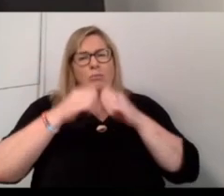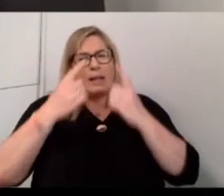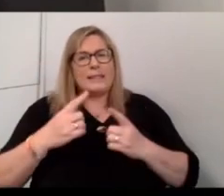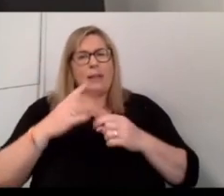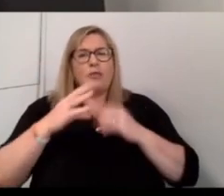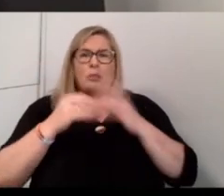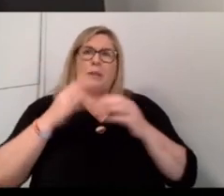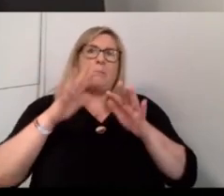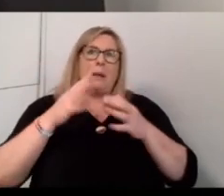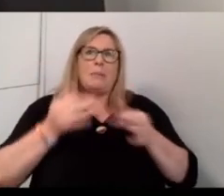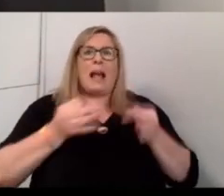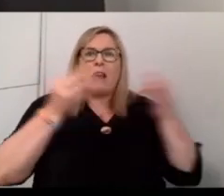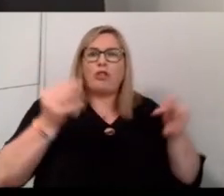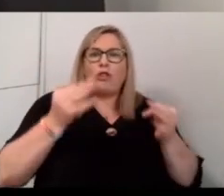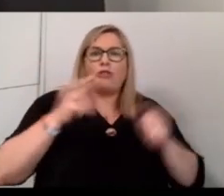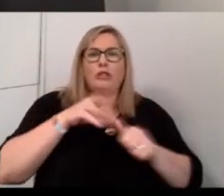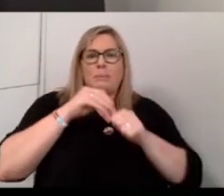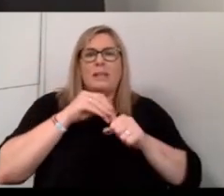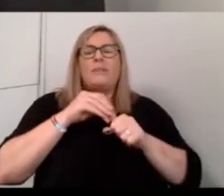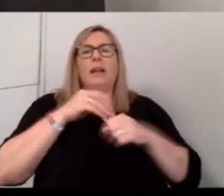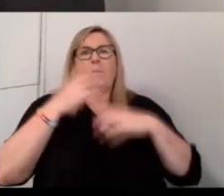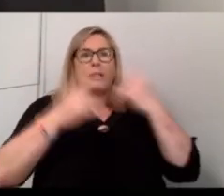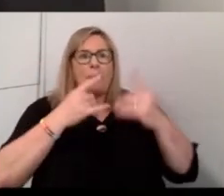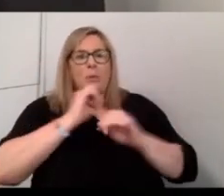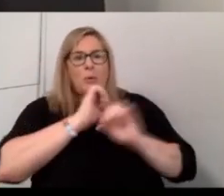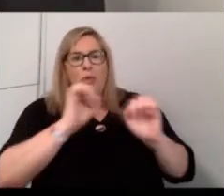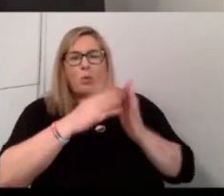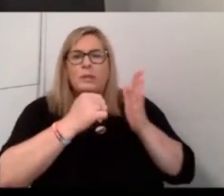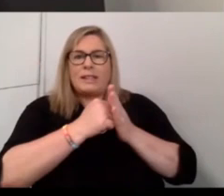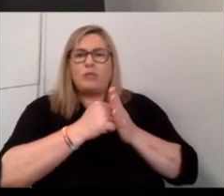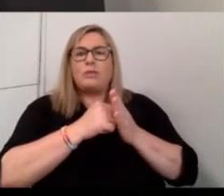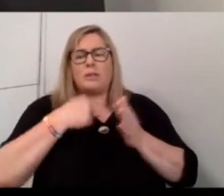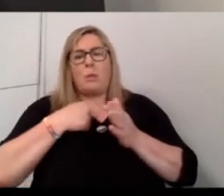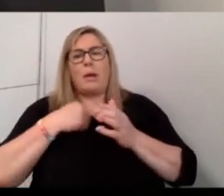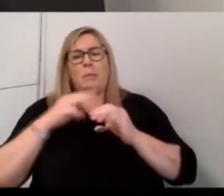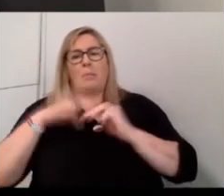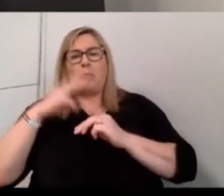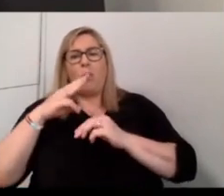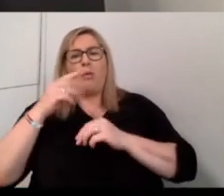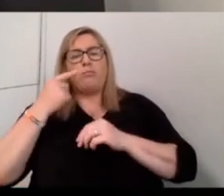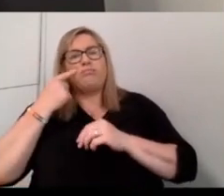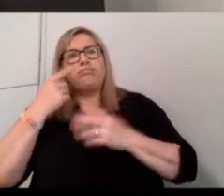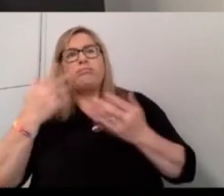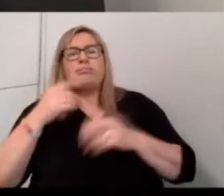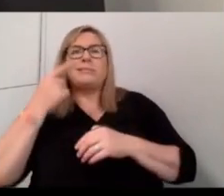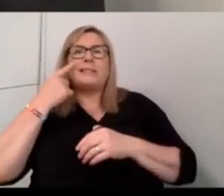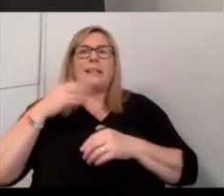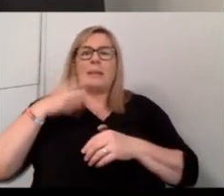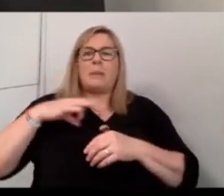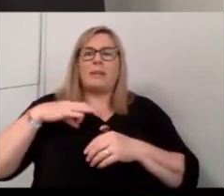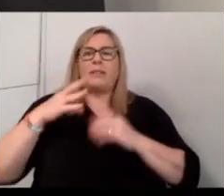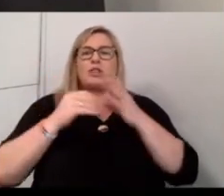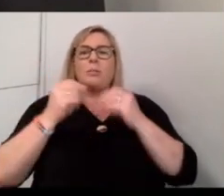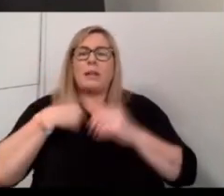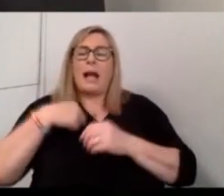agricultural specific, and then trying to tap into those industries. That, for me, I'm more inclined to see the benefits in something that I know is going to